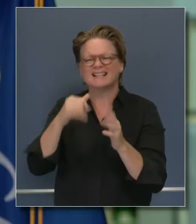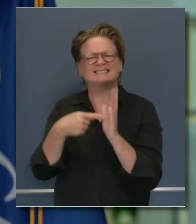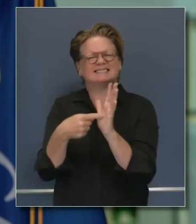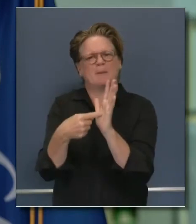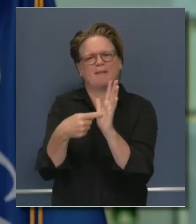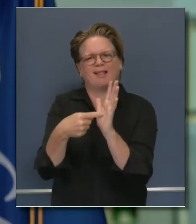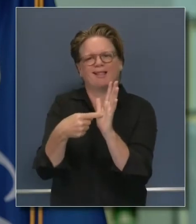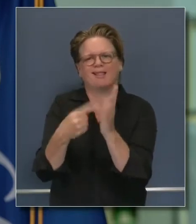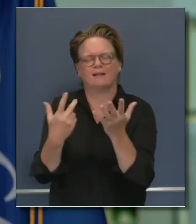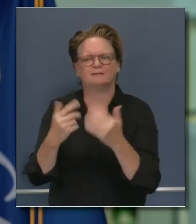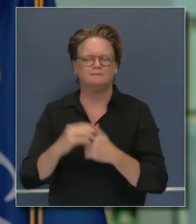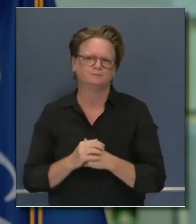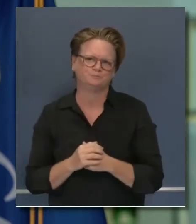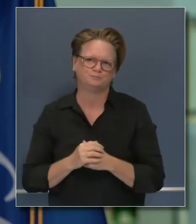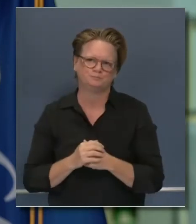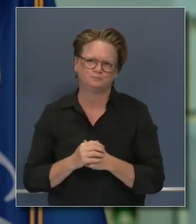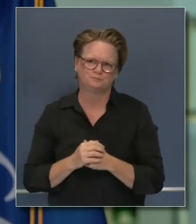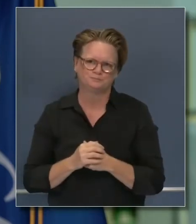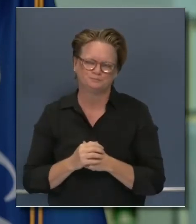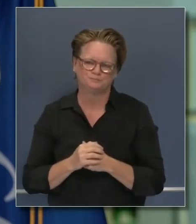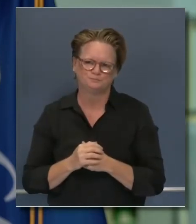Alexi Kosef, SF Chronicle.